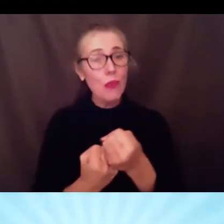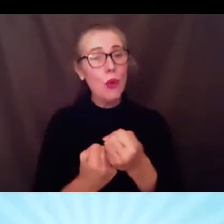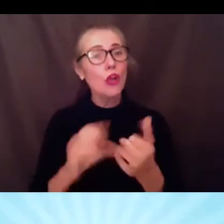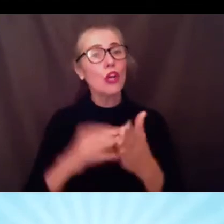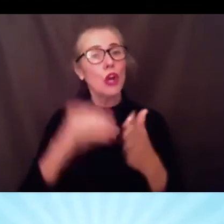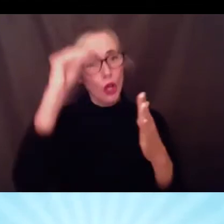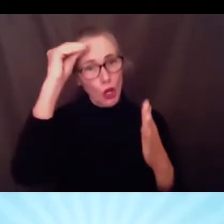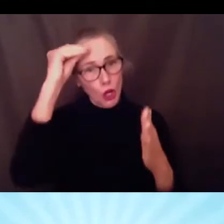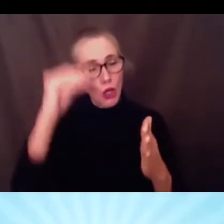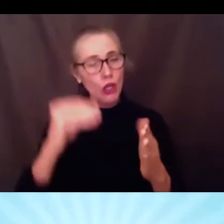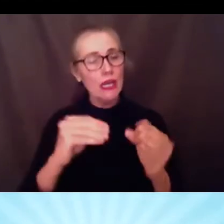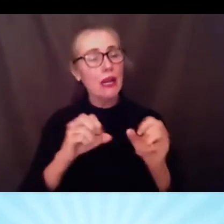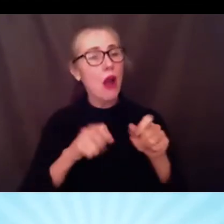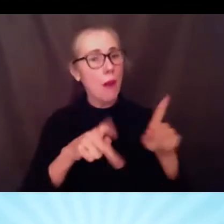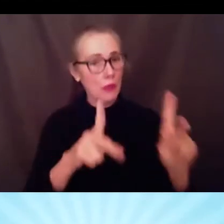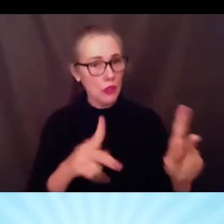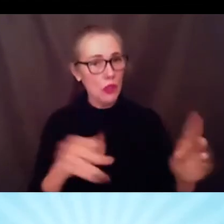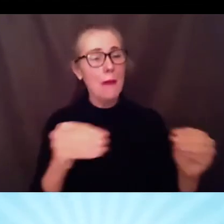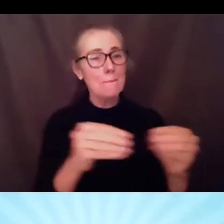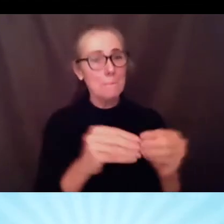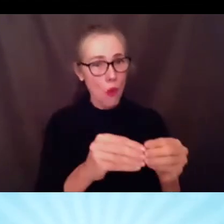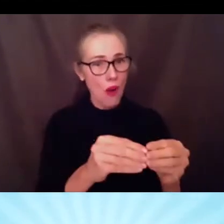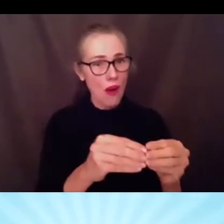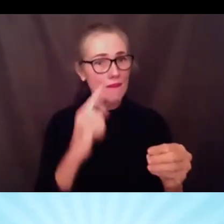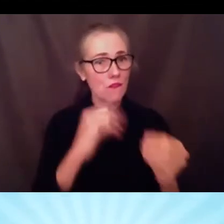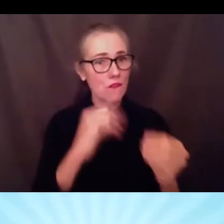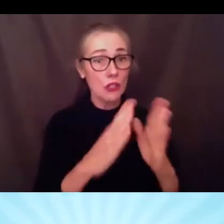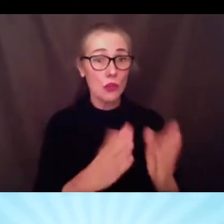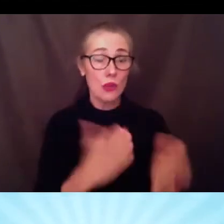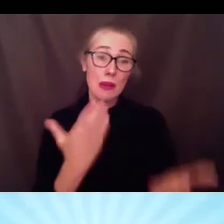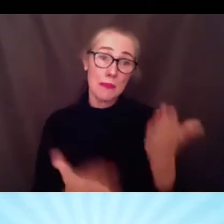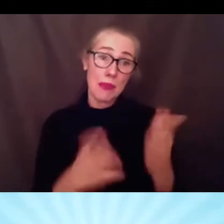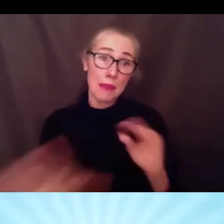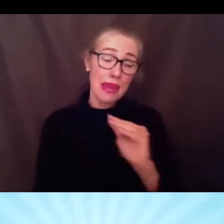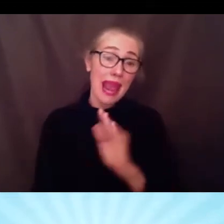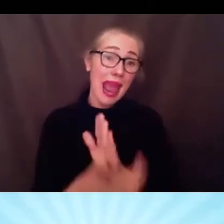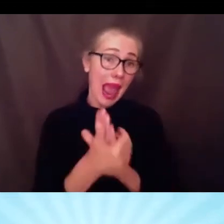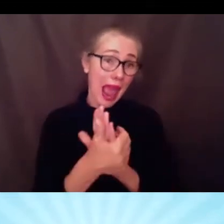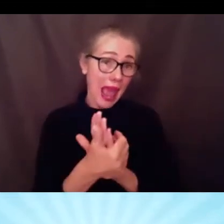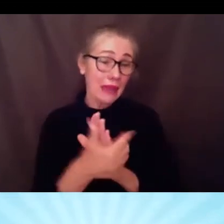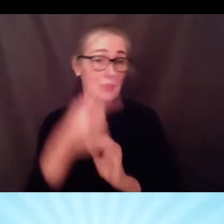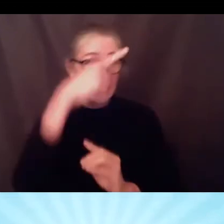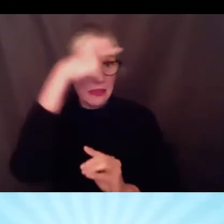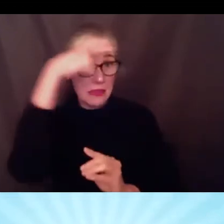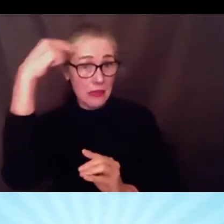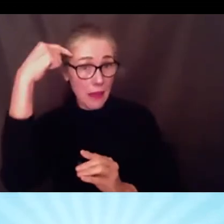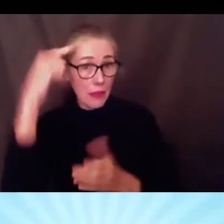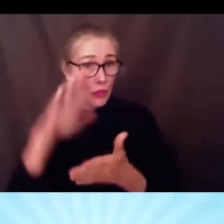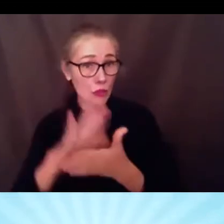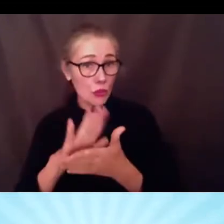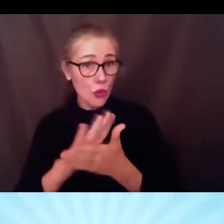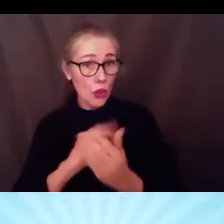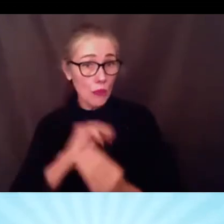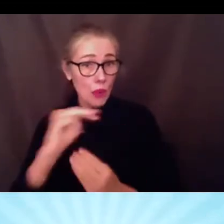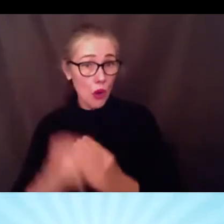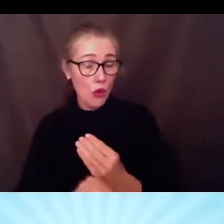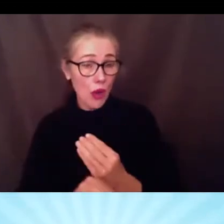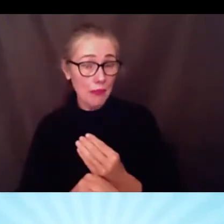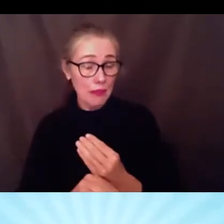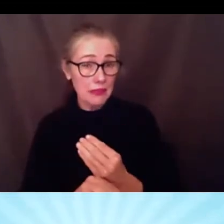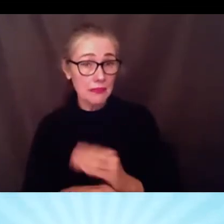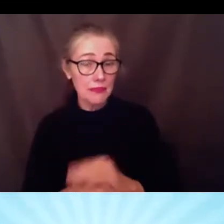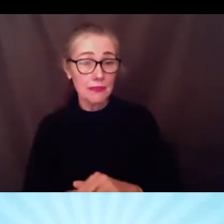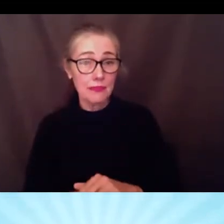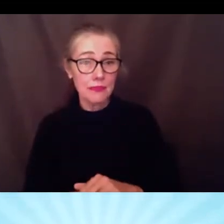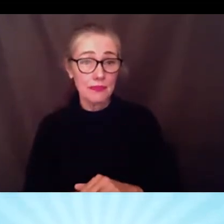students including possibly some summer programs we have a lot work to a lot of work to do